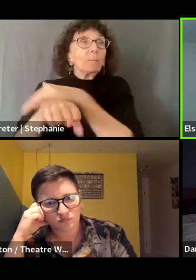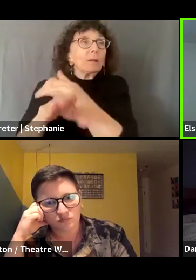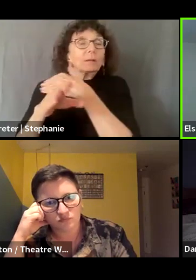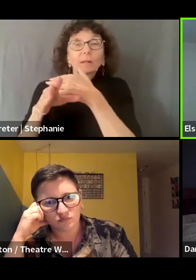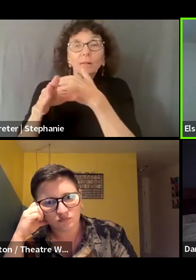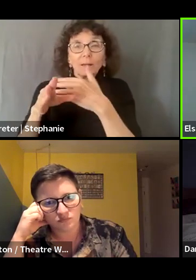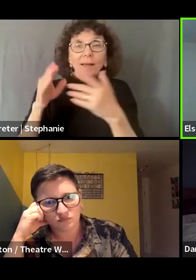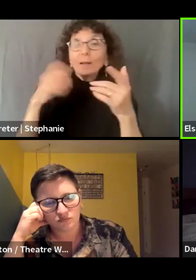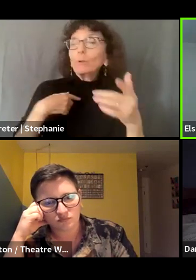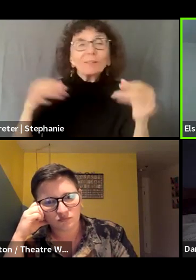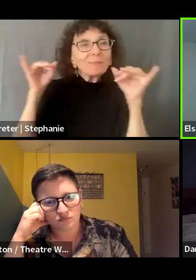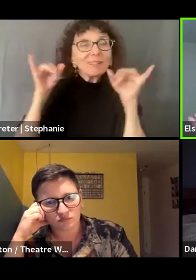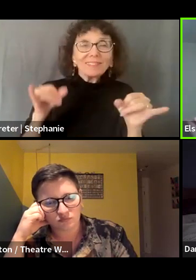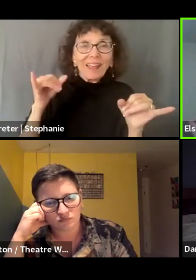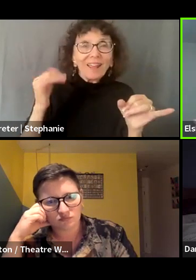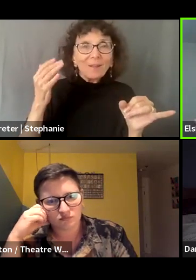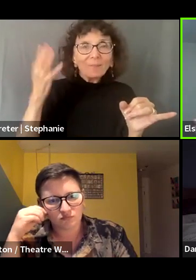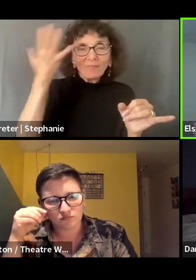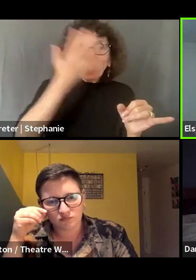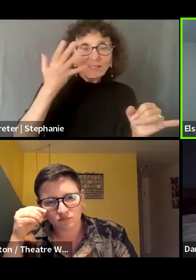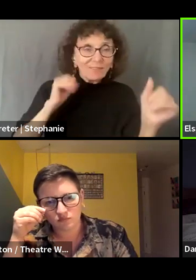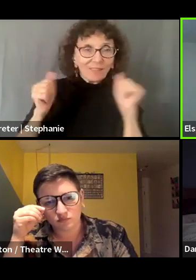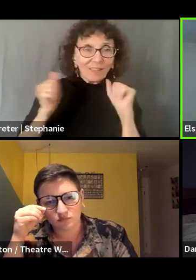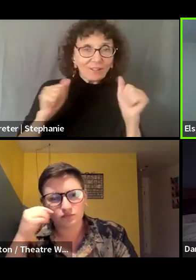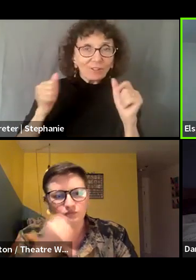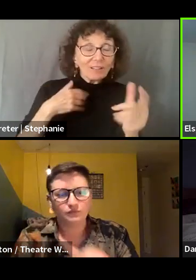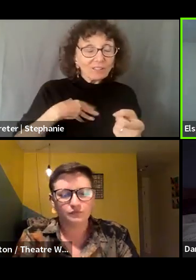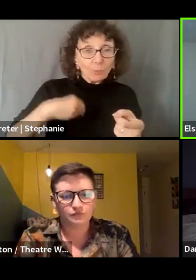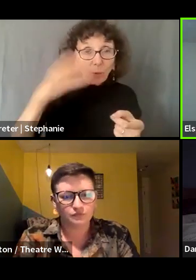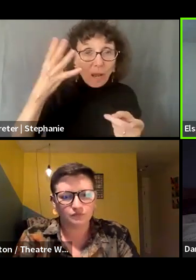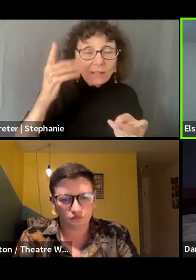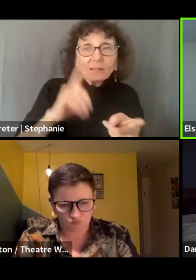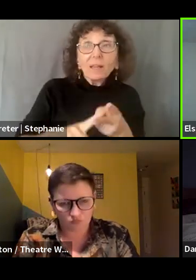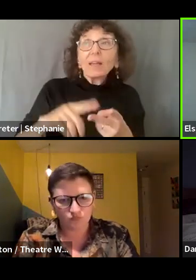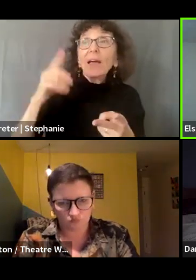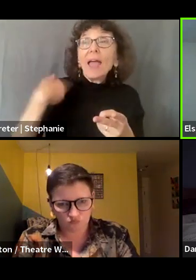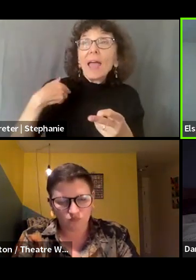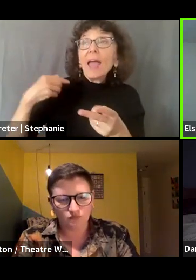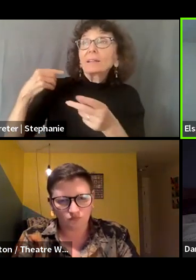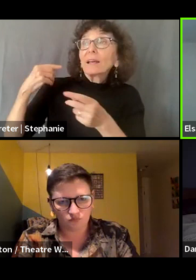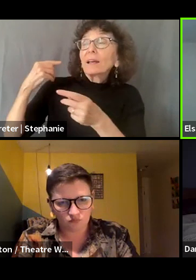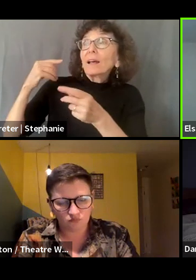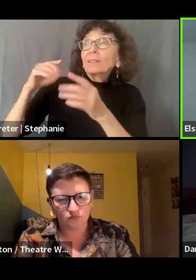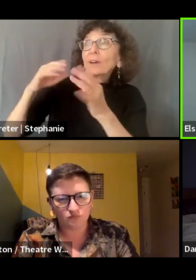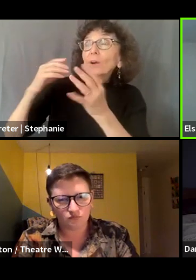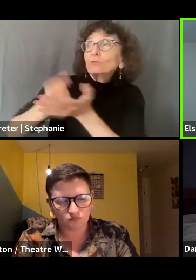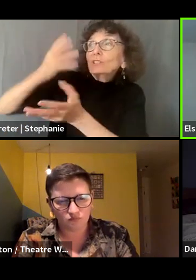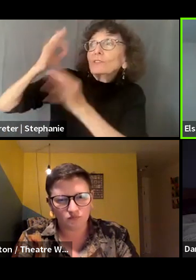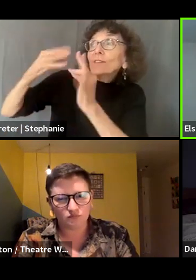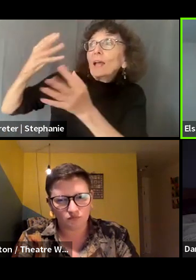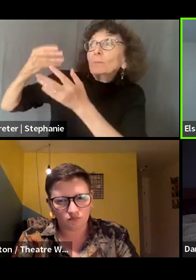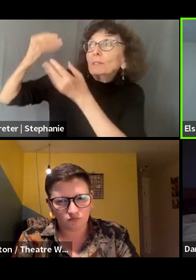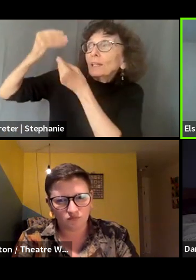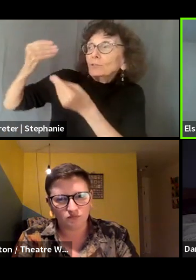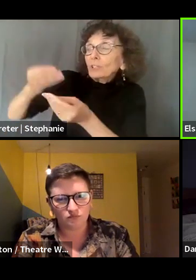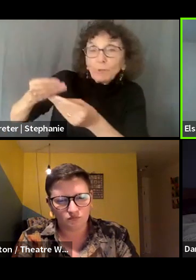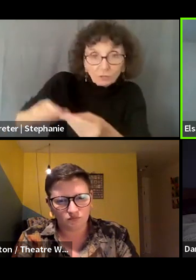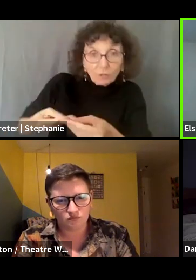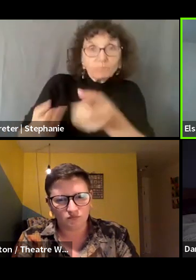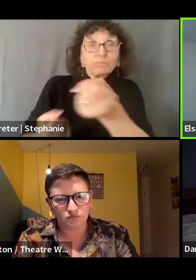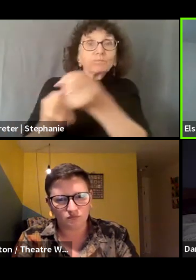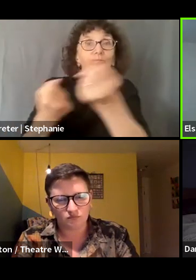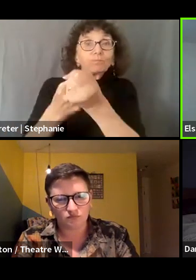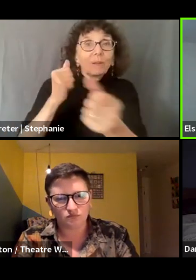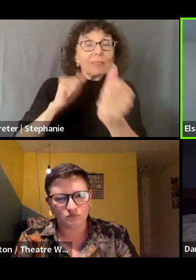predominantly has, you know, is really funded and supported by generational wealth. And we're making a